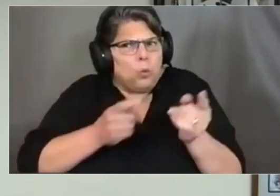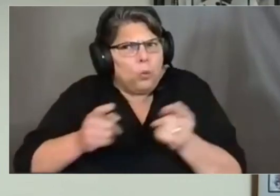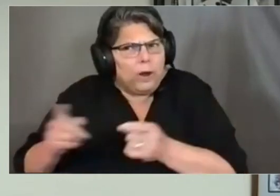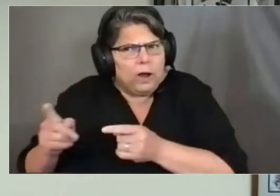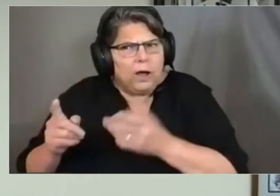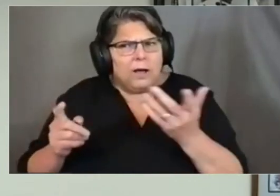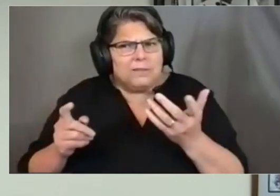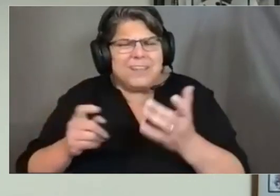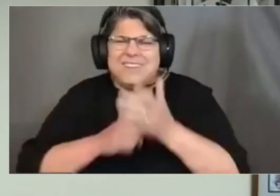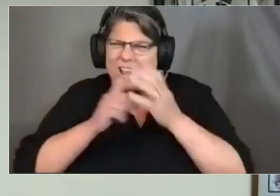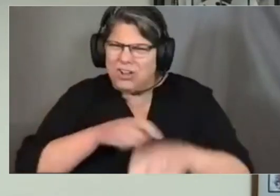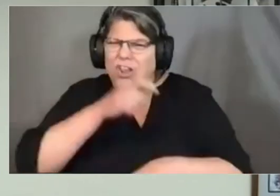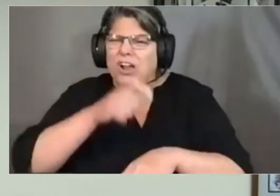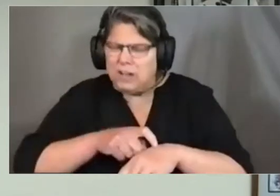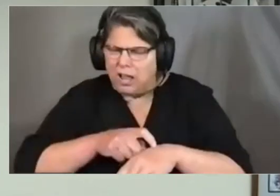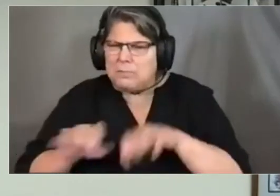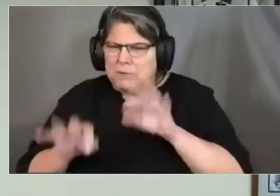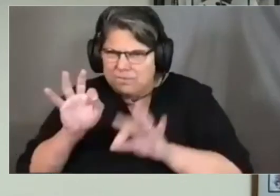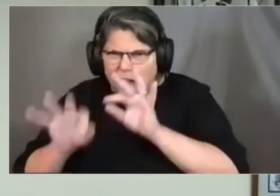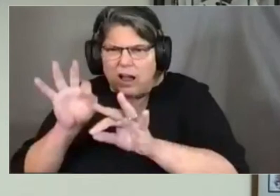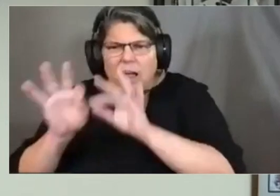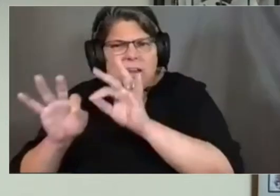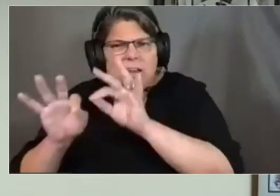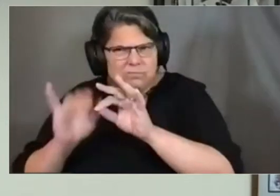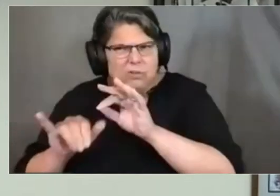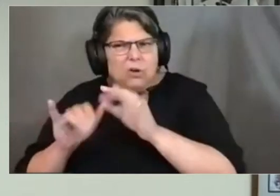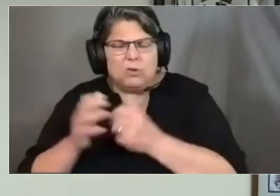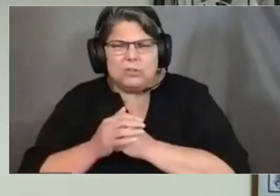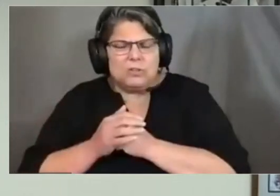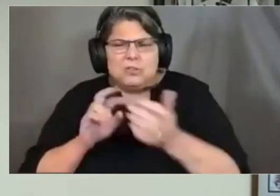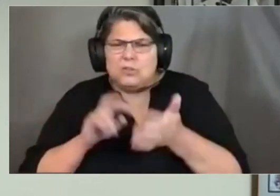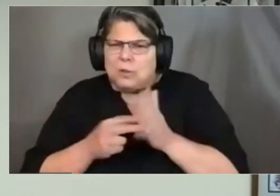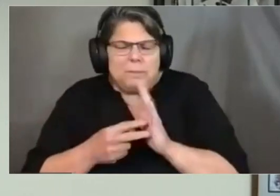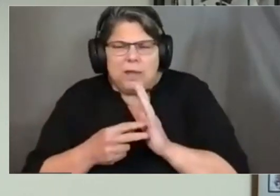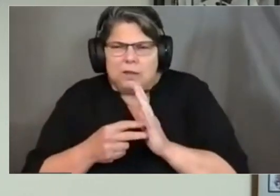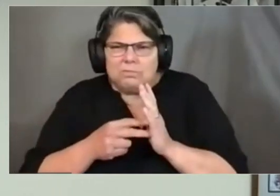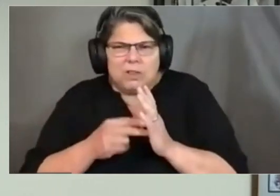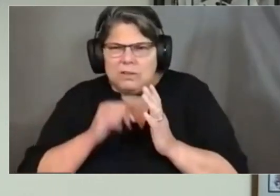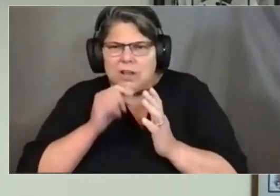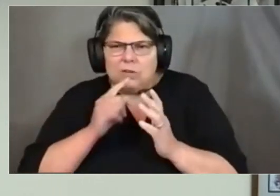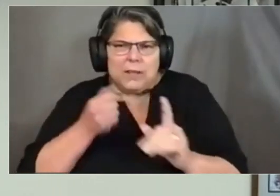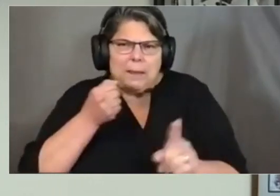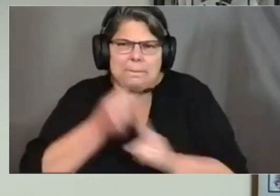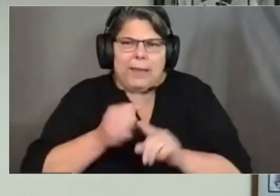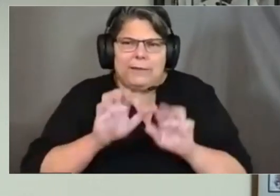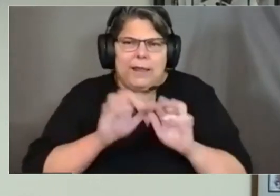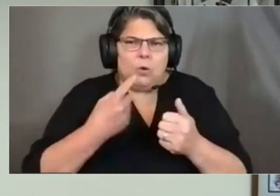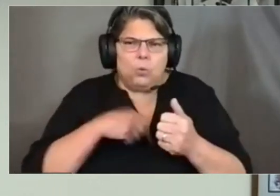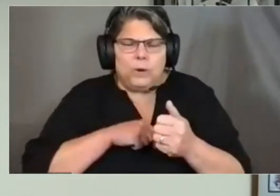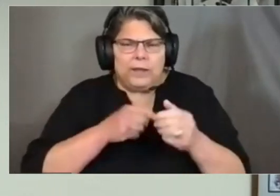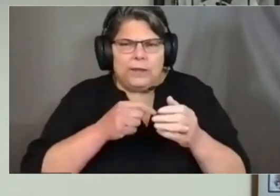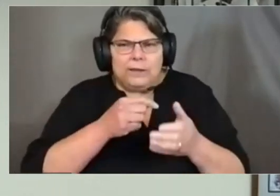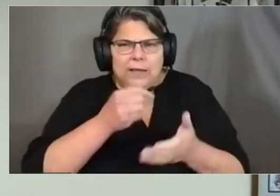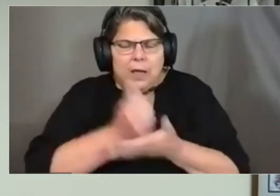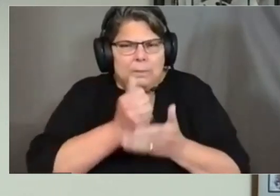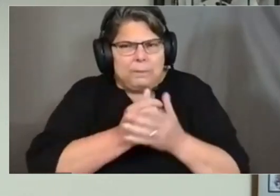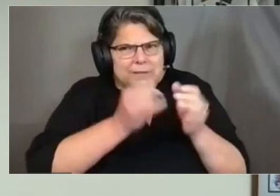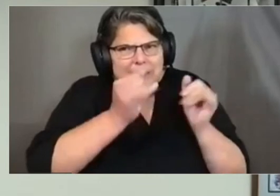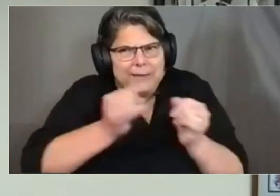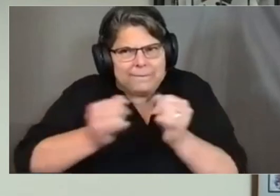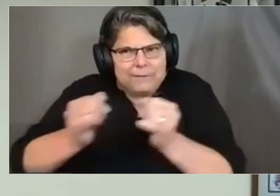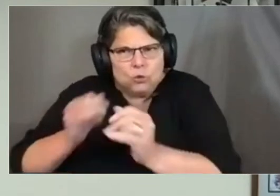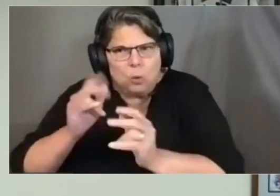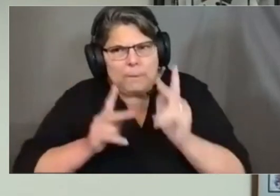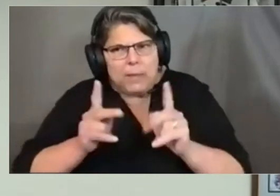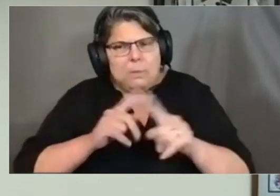long time to report the results of these tests, so they don't have clinical significance for individual people, but it is important for our